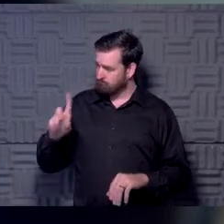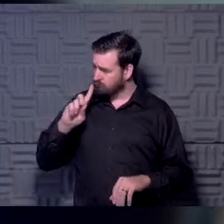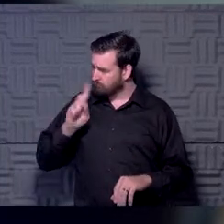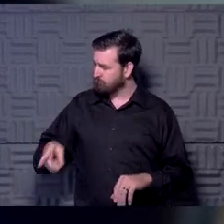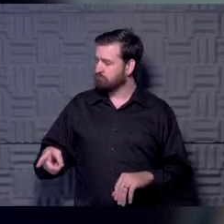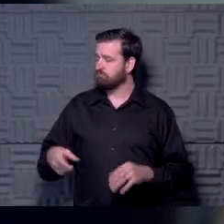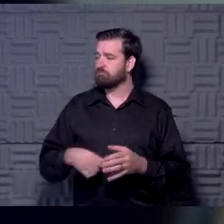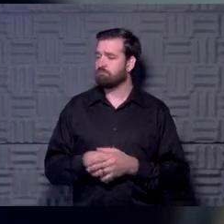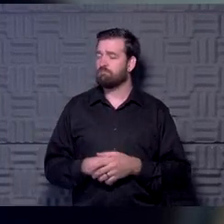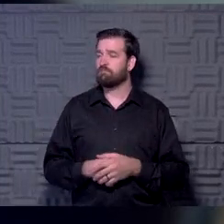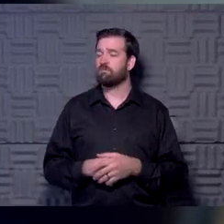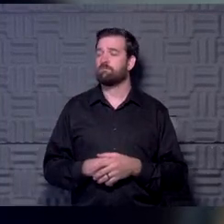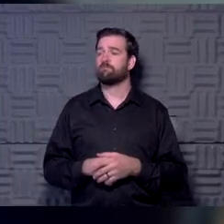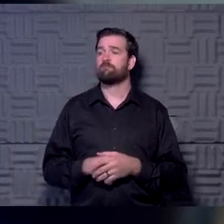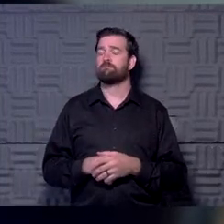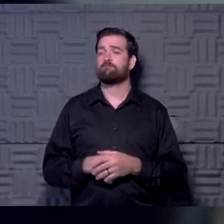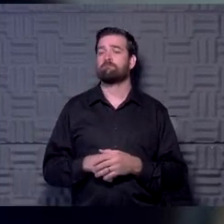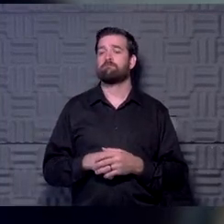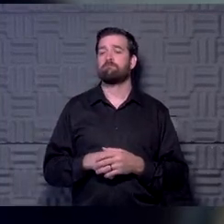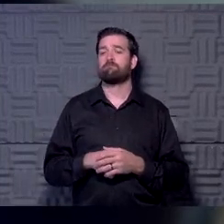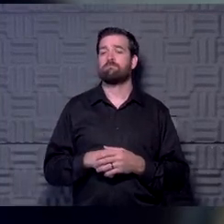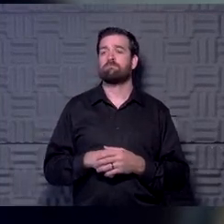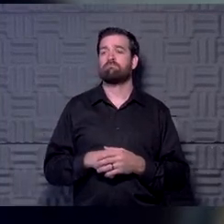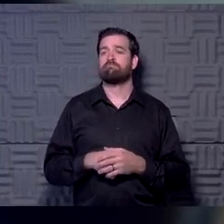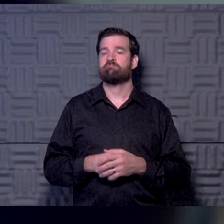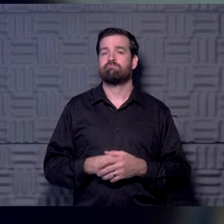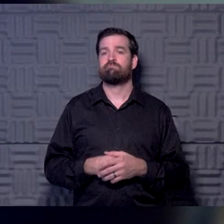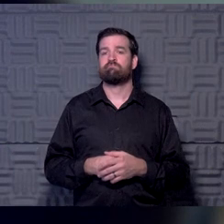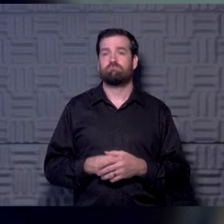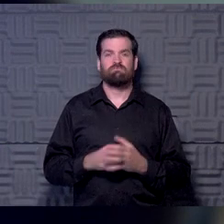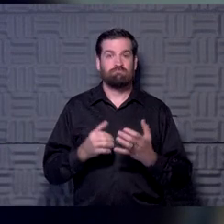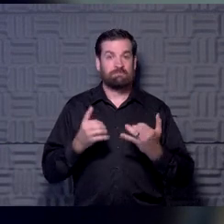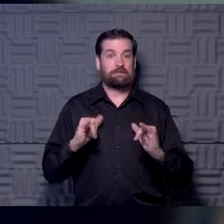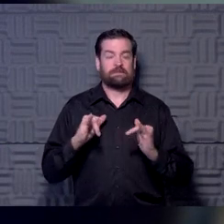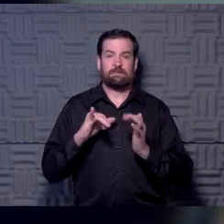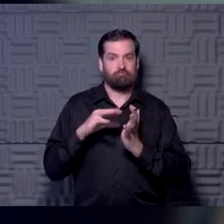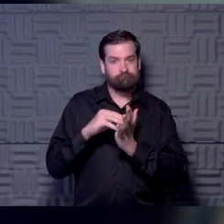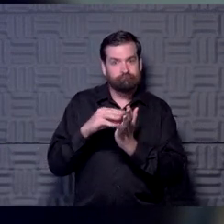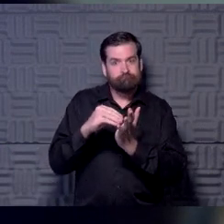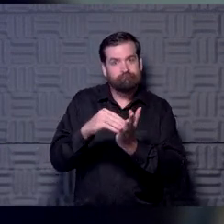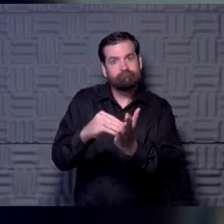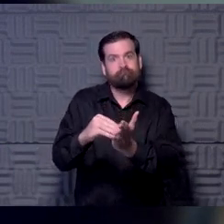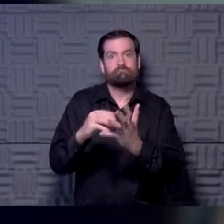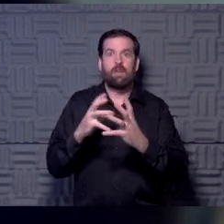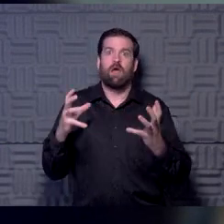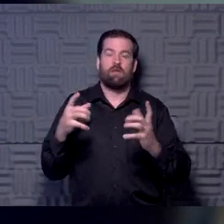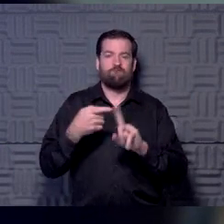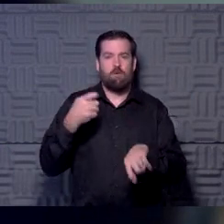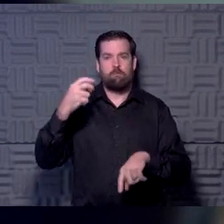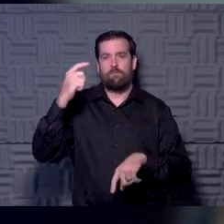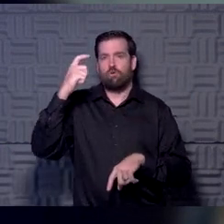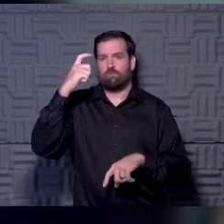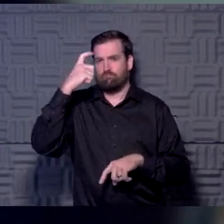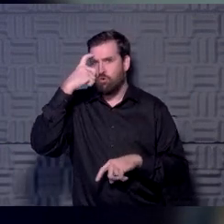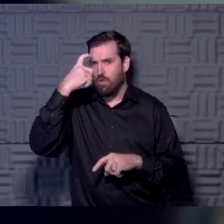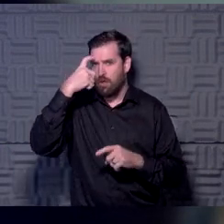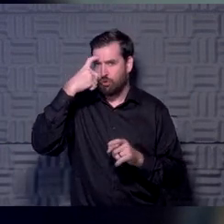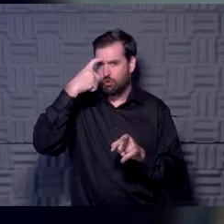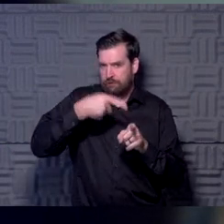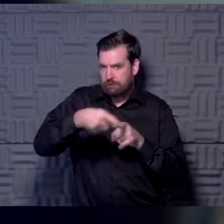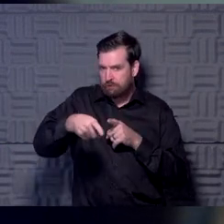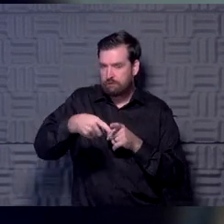Sure. And I would say, you know, we're still learning a lot about this from the neurology side of things. But